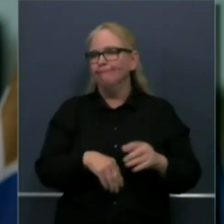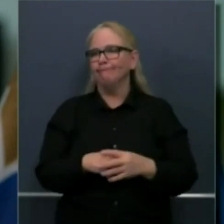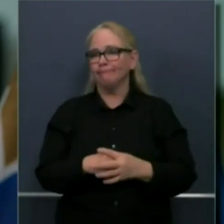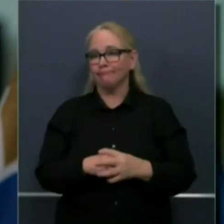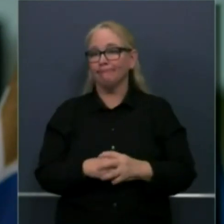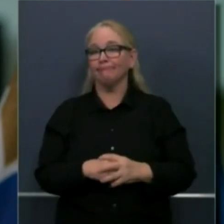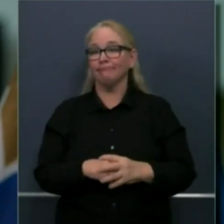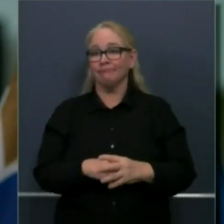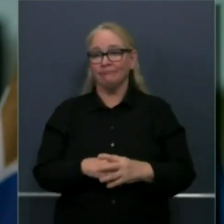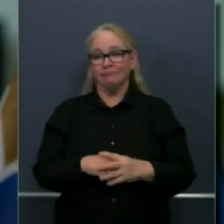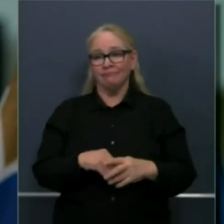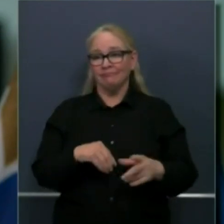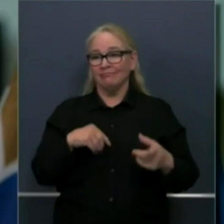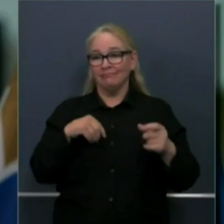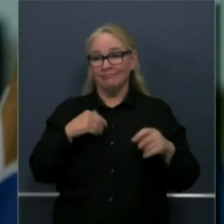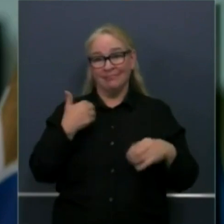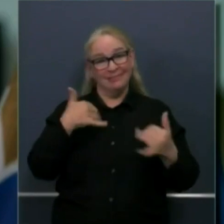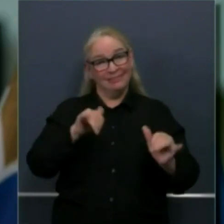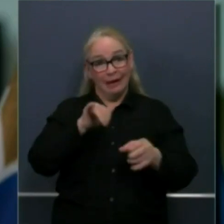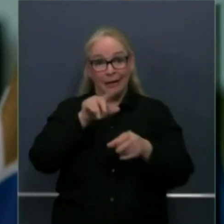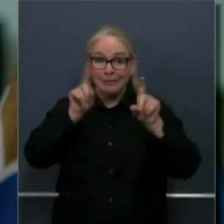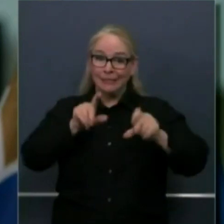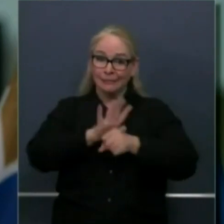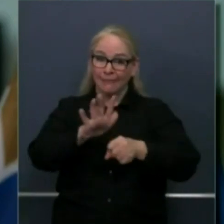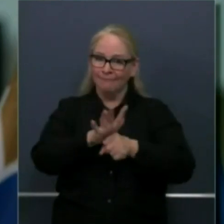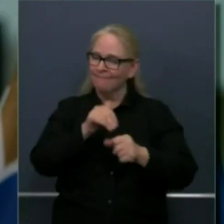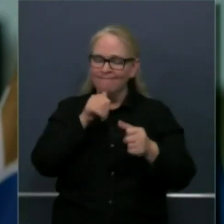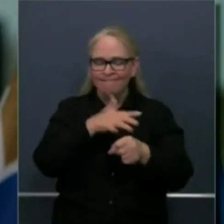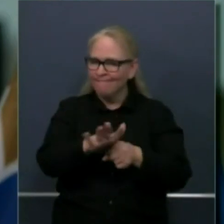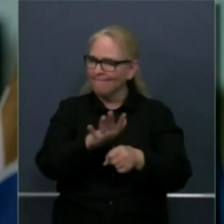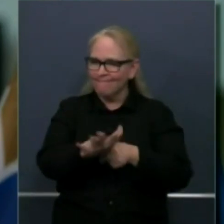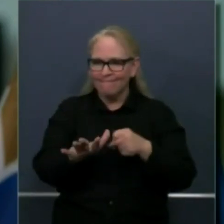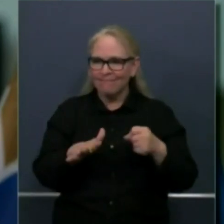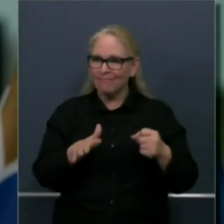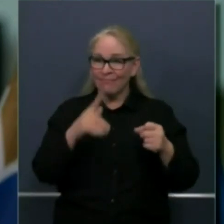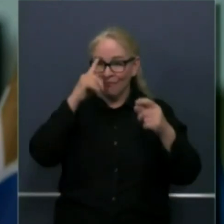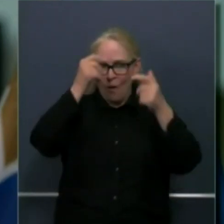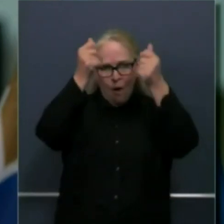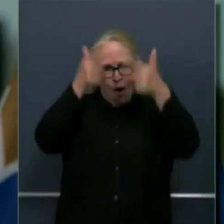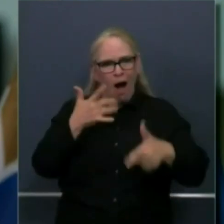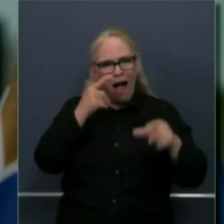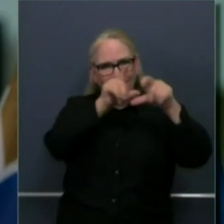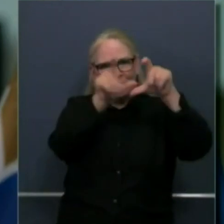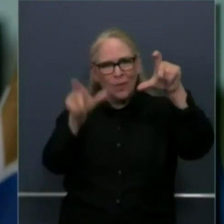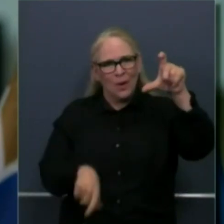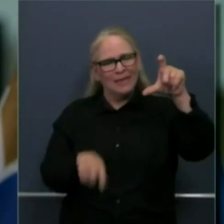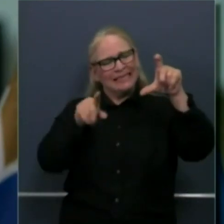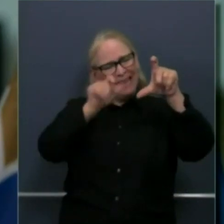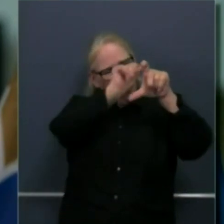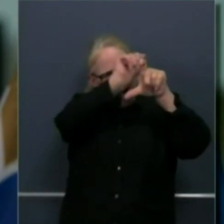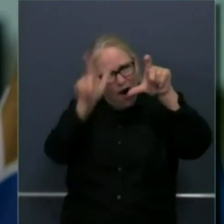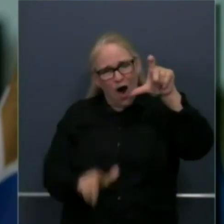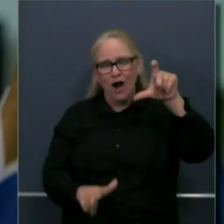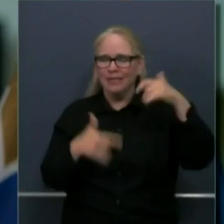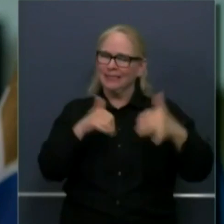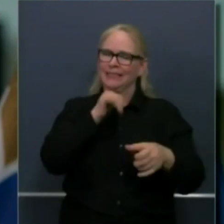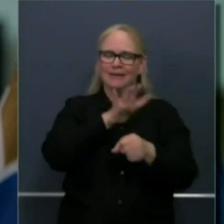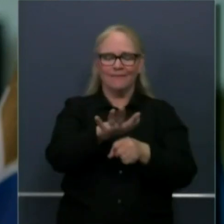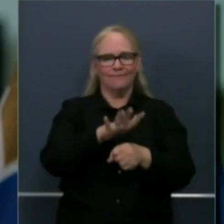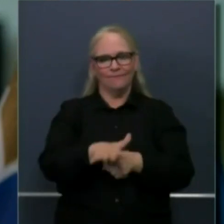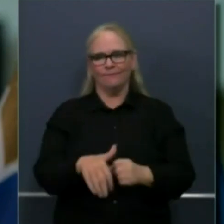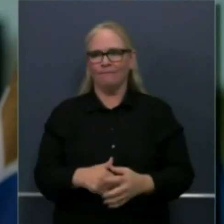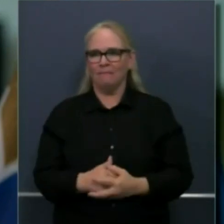state to provide adequate testing for all that seek it and all that need it. The state of California we recognized that